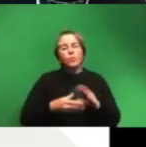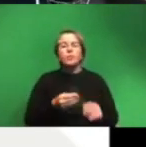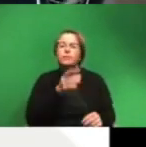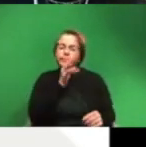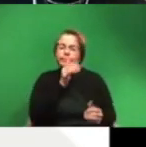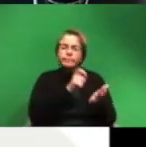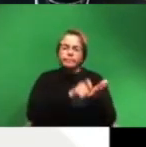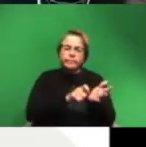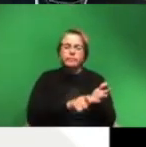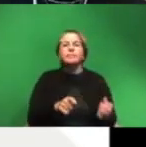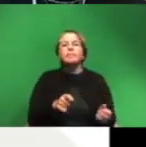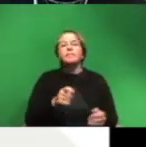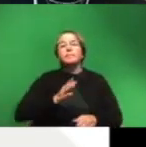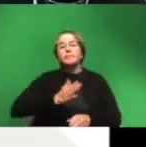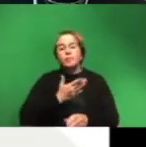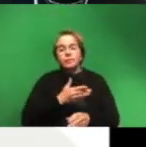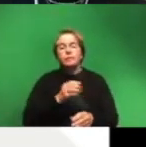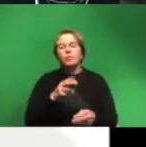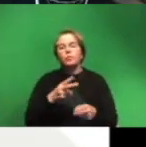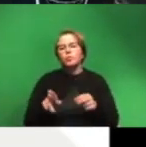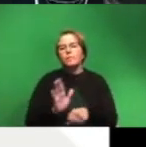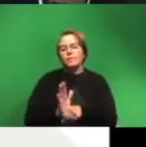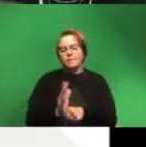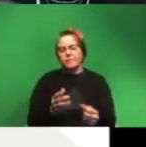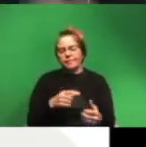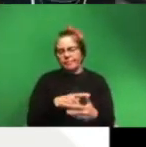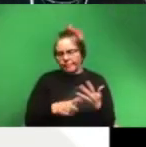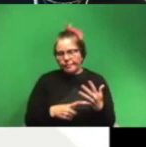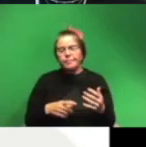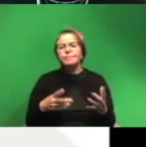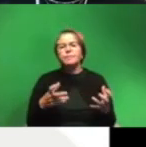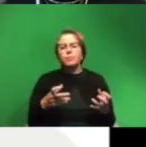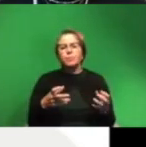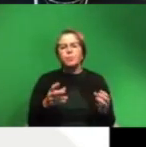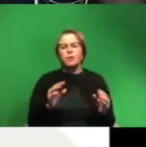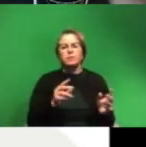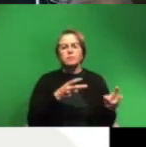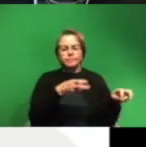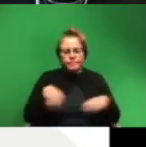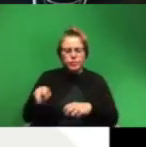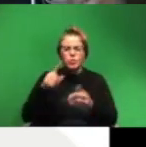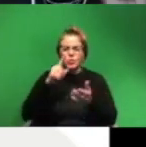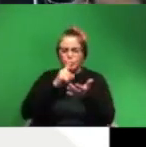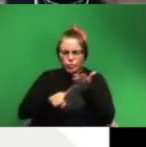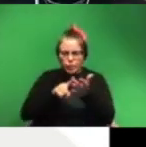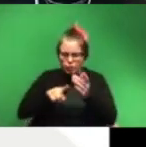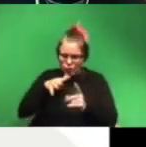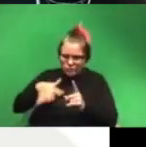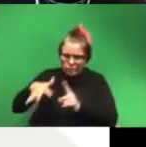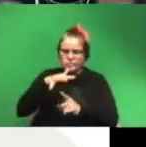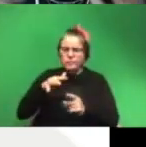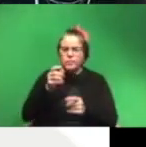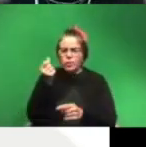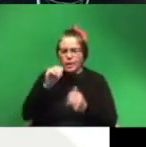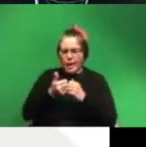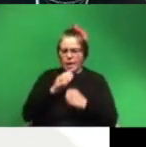a piece of music or a short film clip and saying we want to bring it into the research context to understand how your behavior